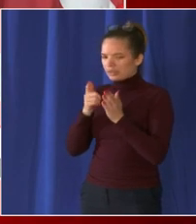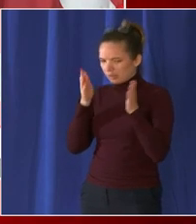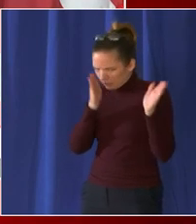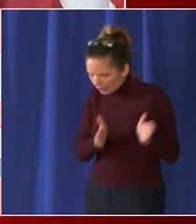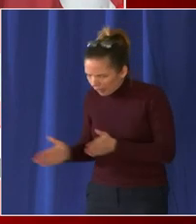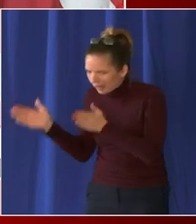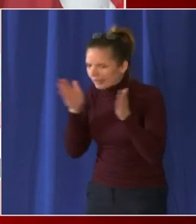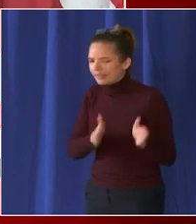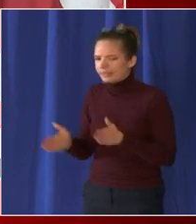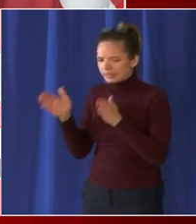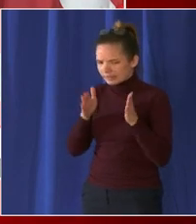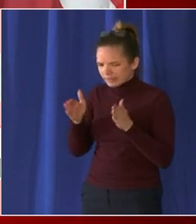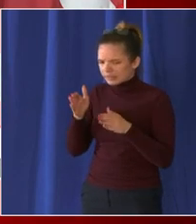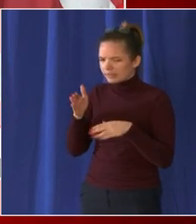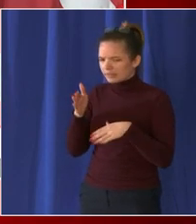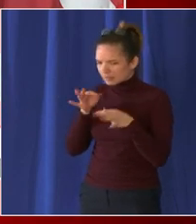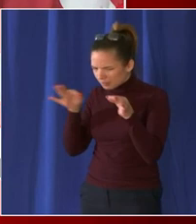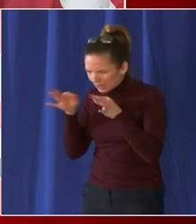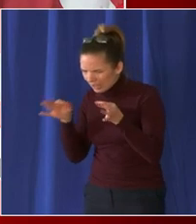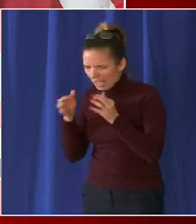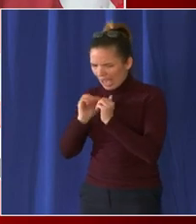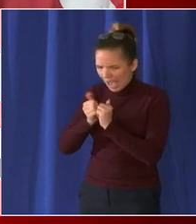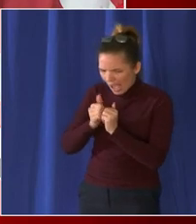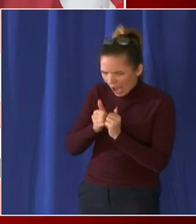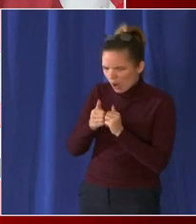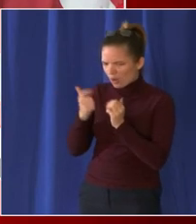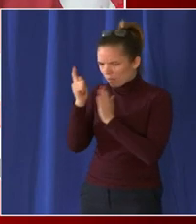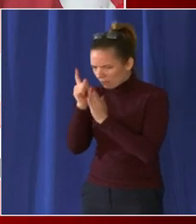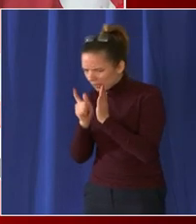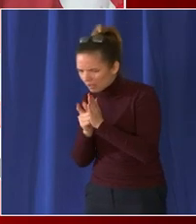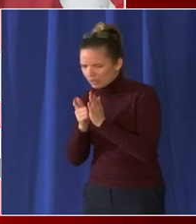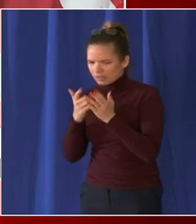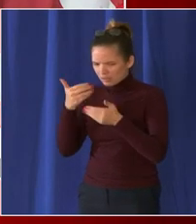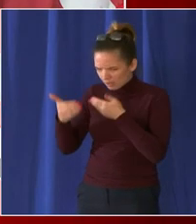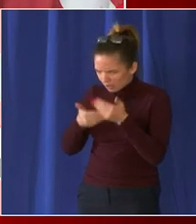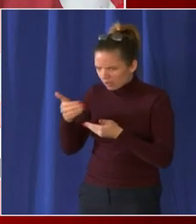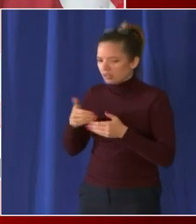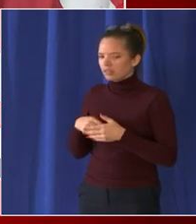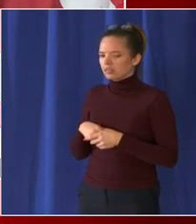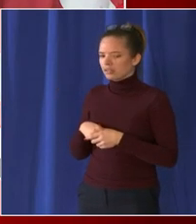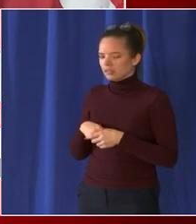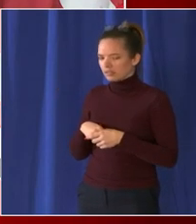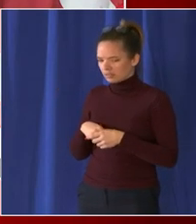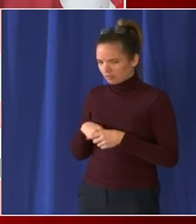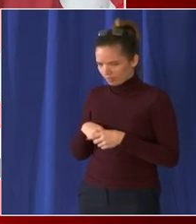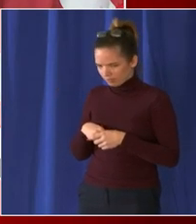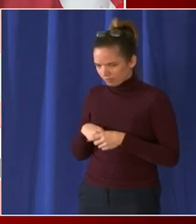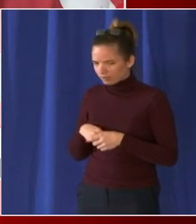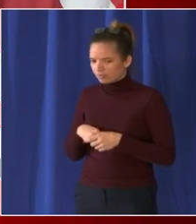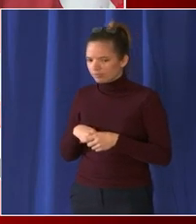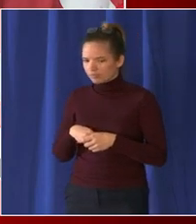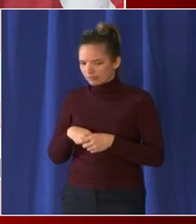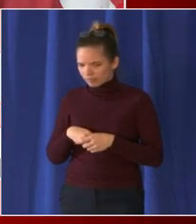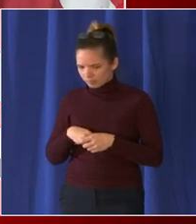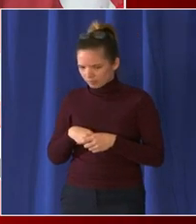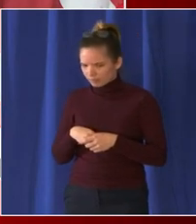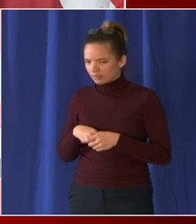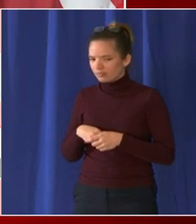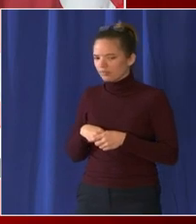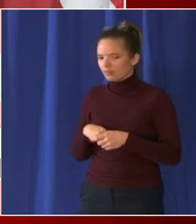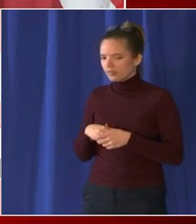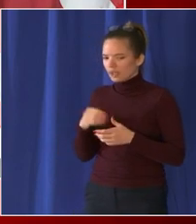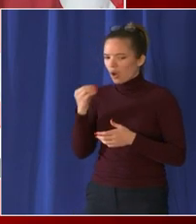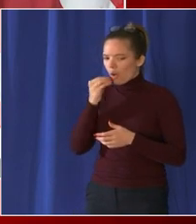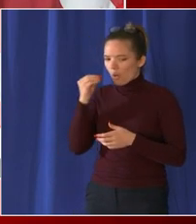on legal grounds unfortunately the home rule charter includes some language that makes it possible for